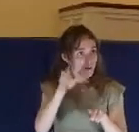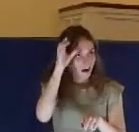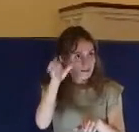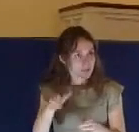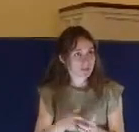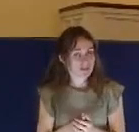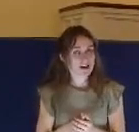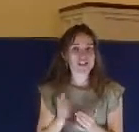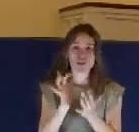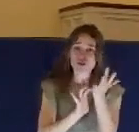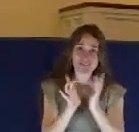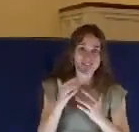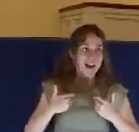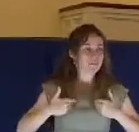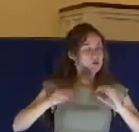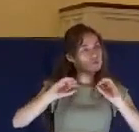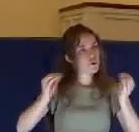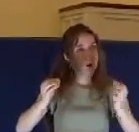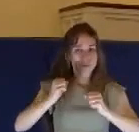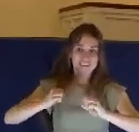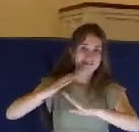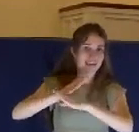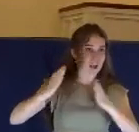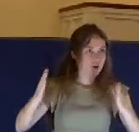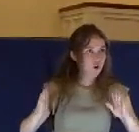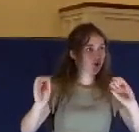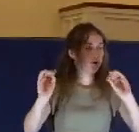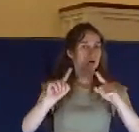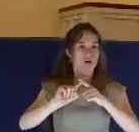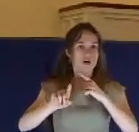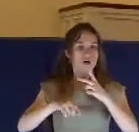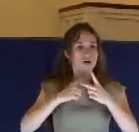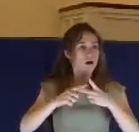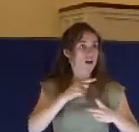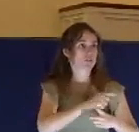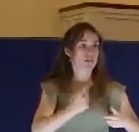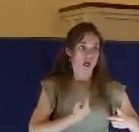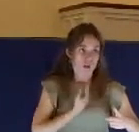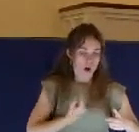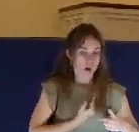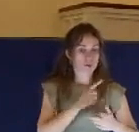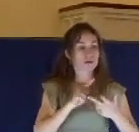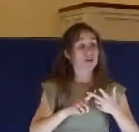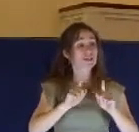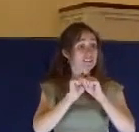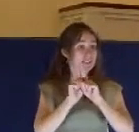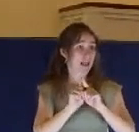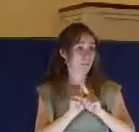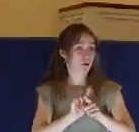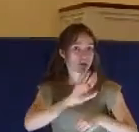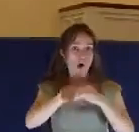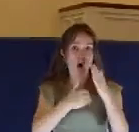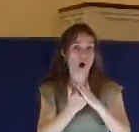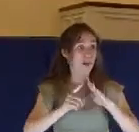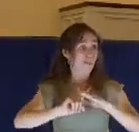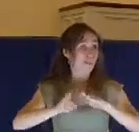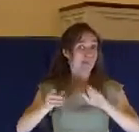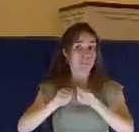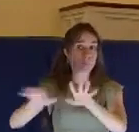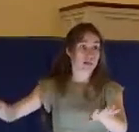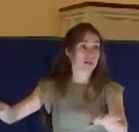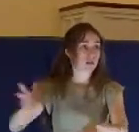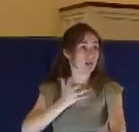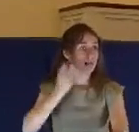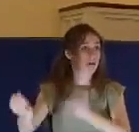Jesus was given no defender. He was absolutely alone. All his disciples had fled. Peter had just denied